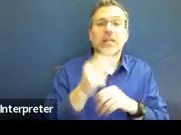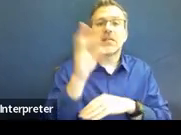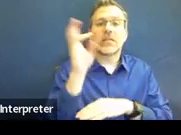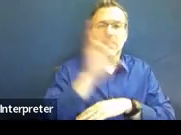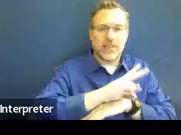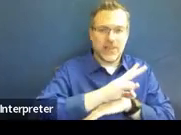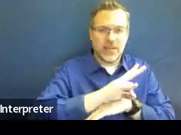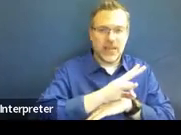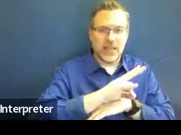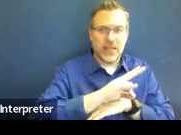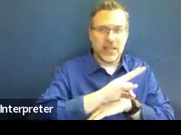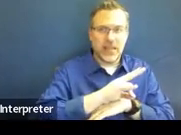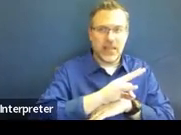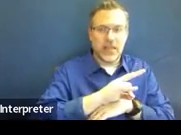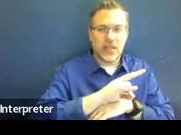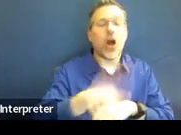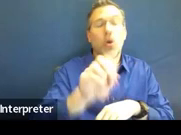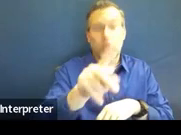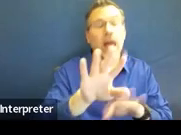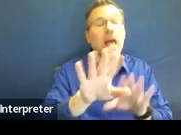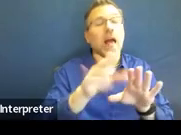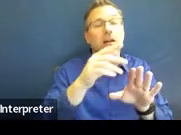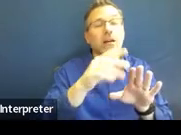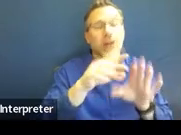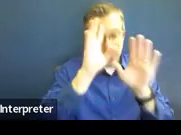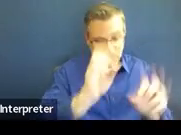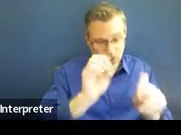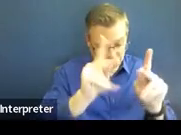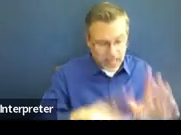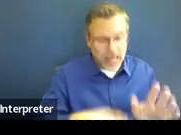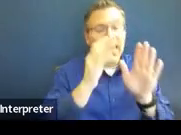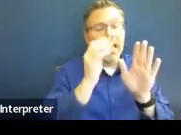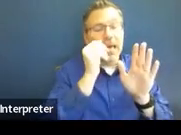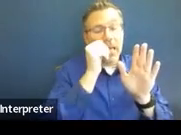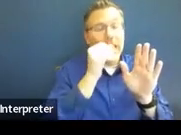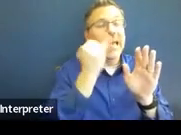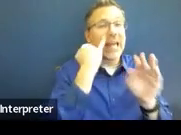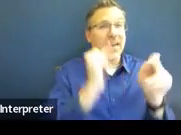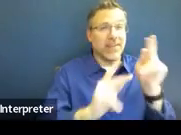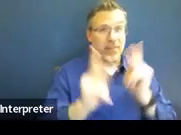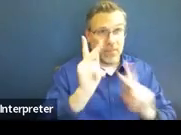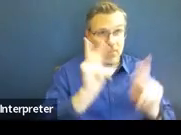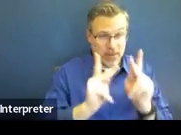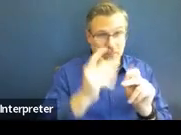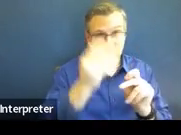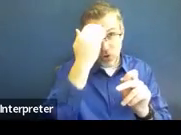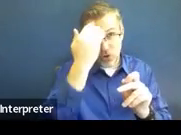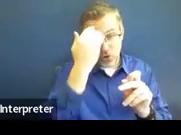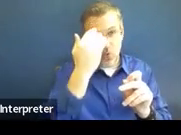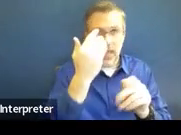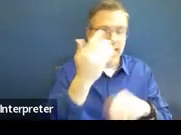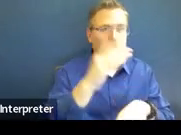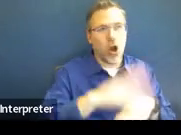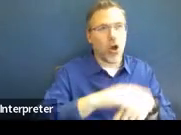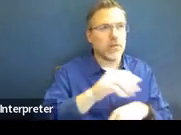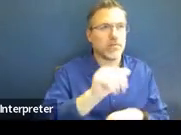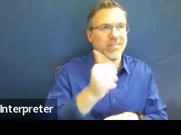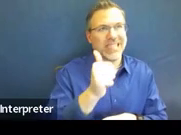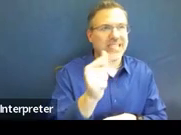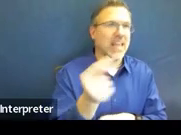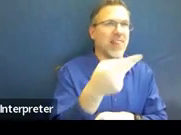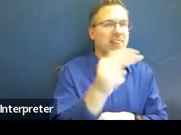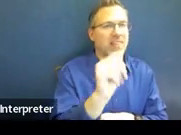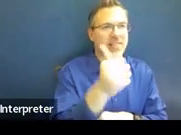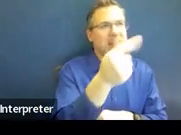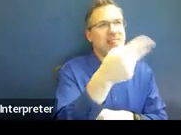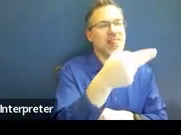Okay, so if the written notice went, if people were informed, like on the 10th, then whatever